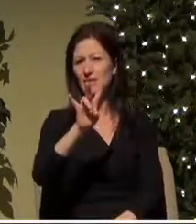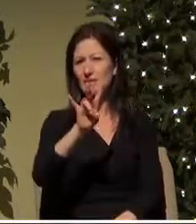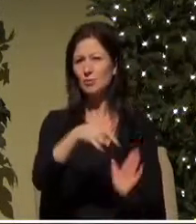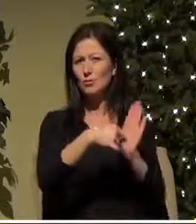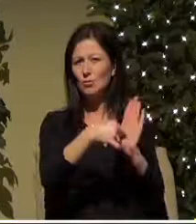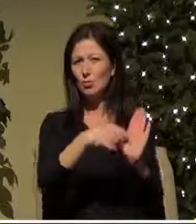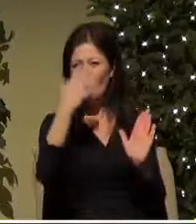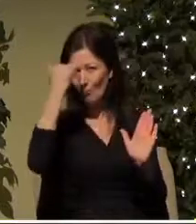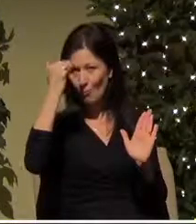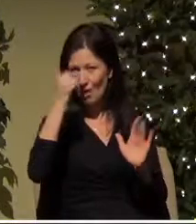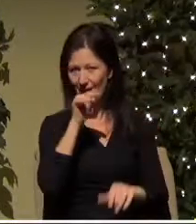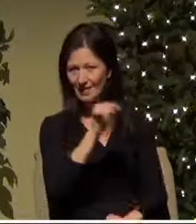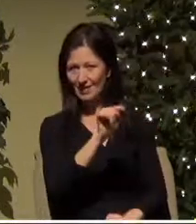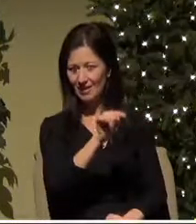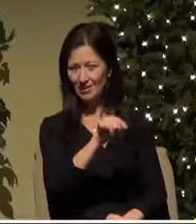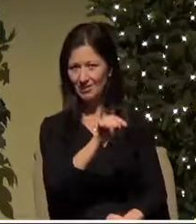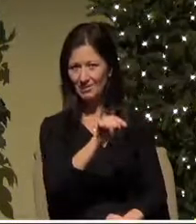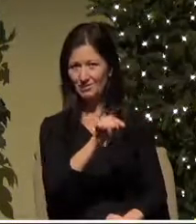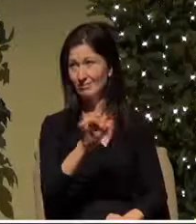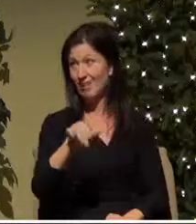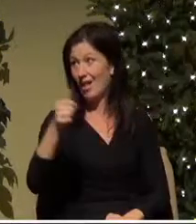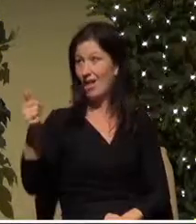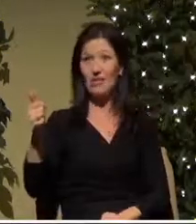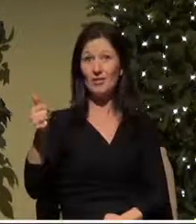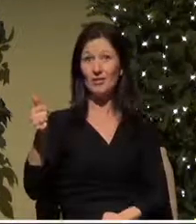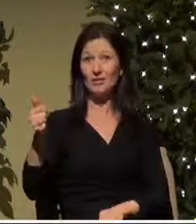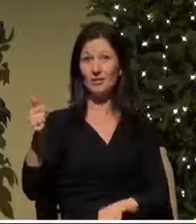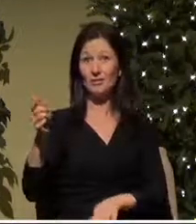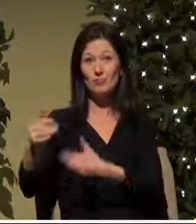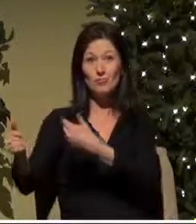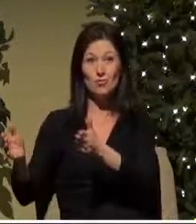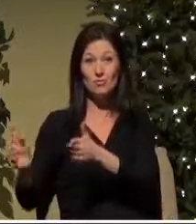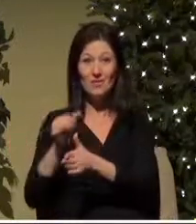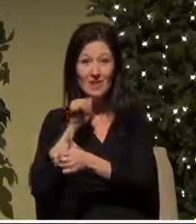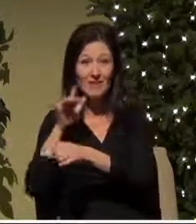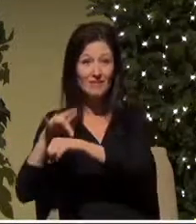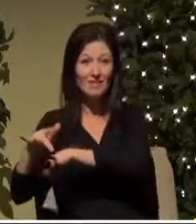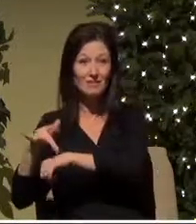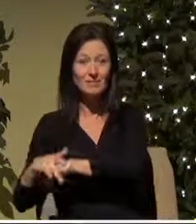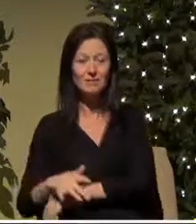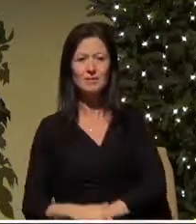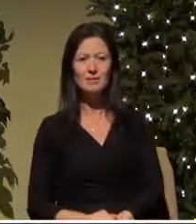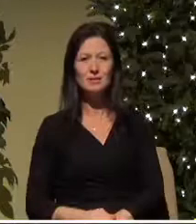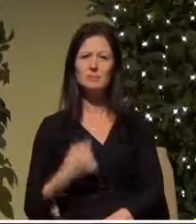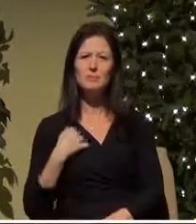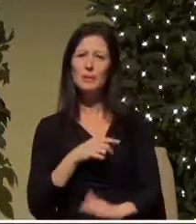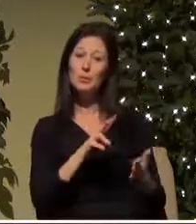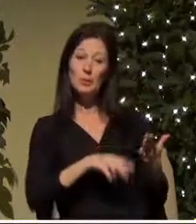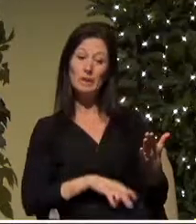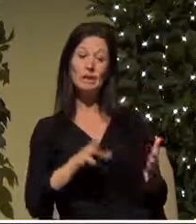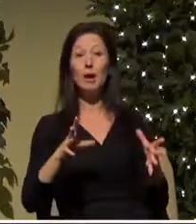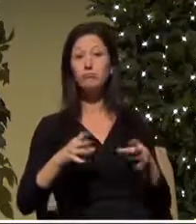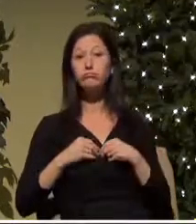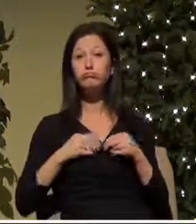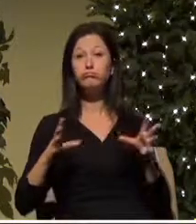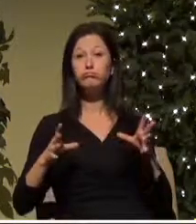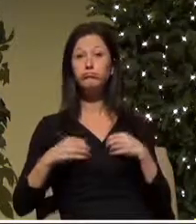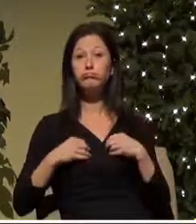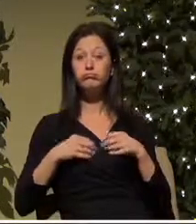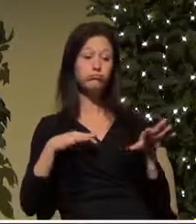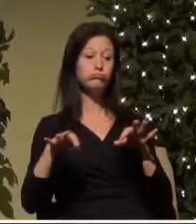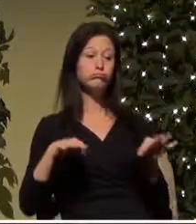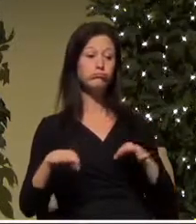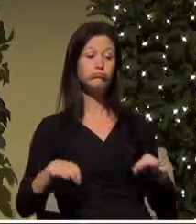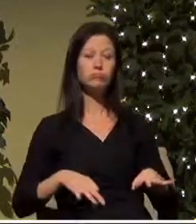that there was no guest room available for them and we might read that and just accept it as an explanation